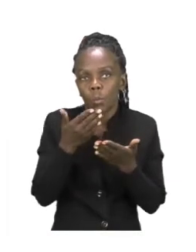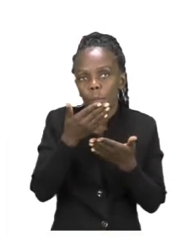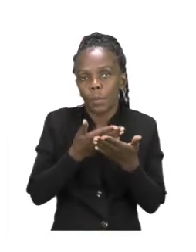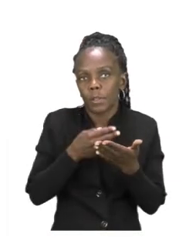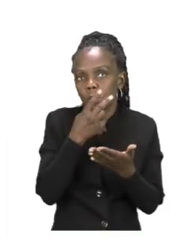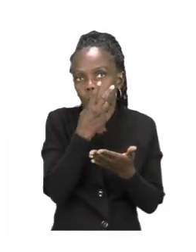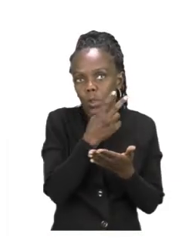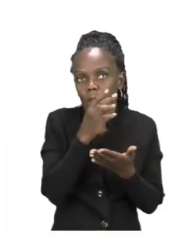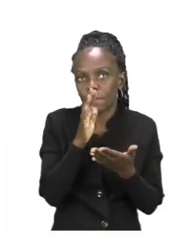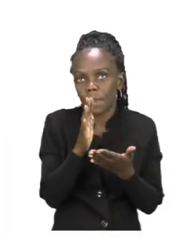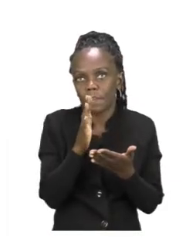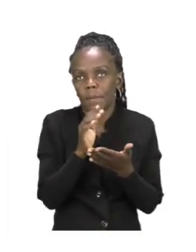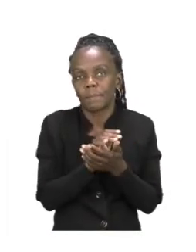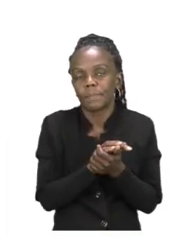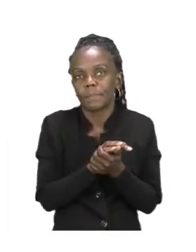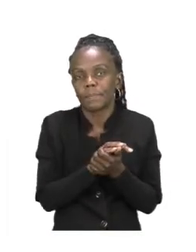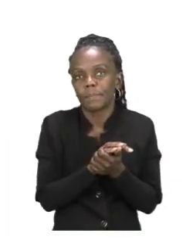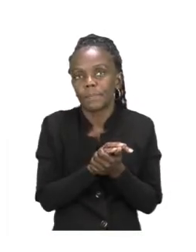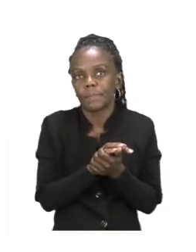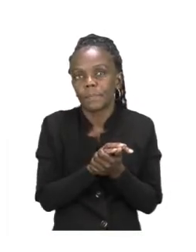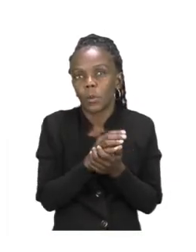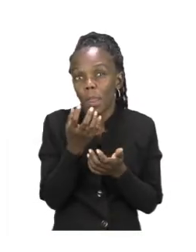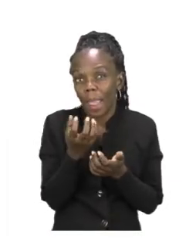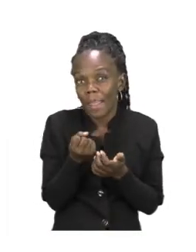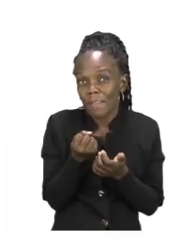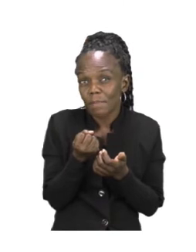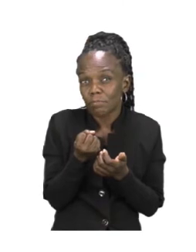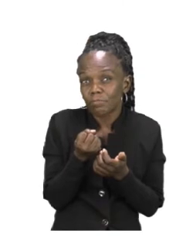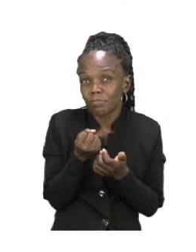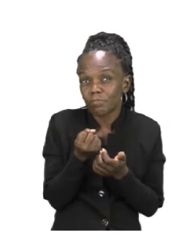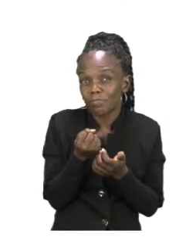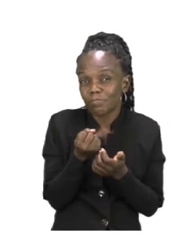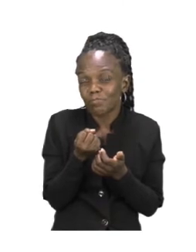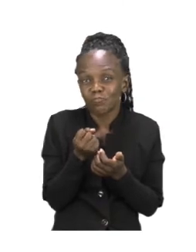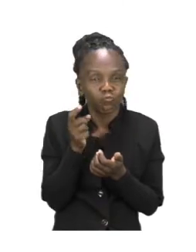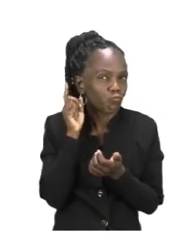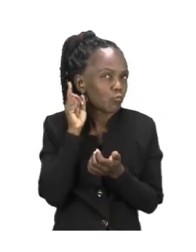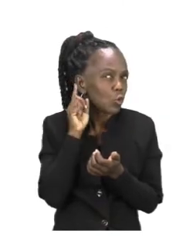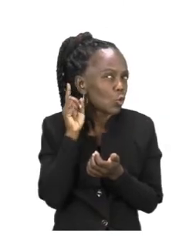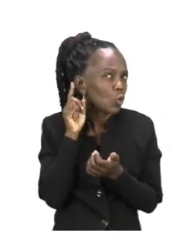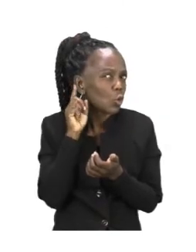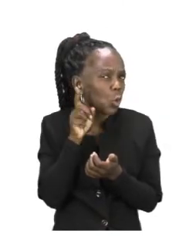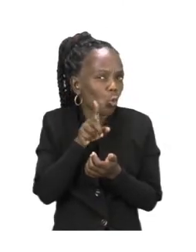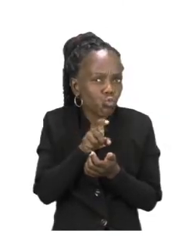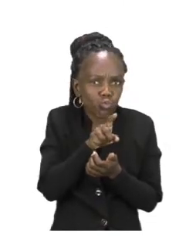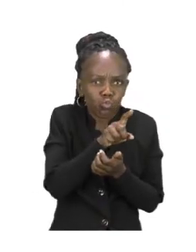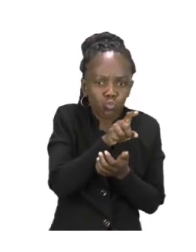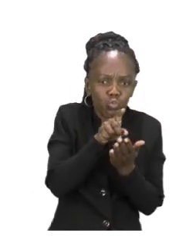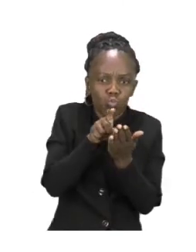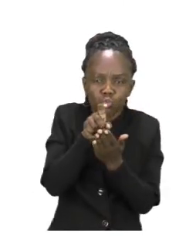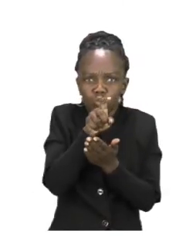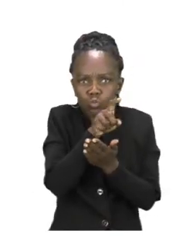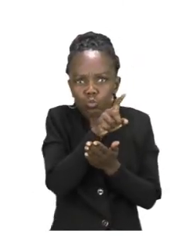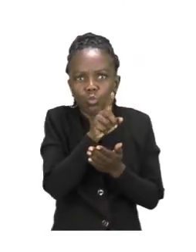On page 25 we have some naughty, naughty worms and it is going